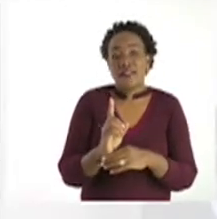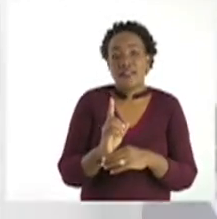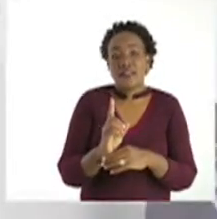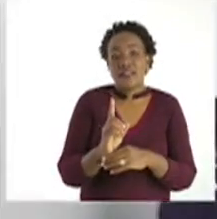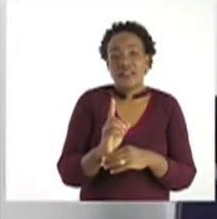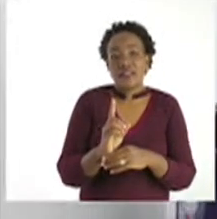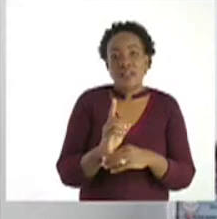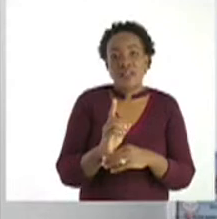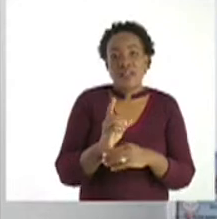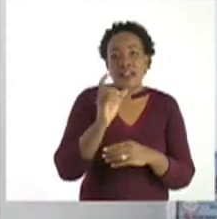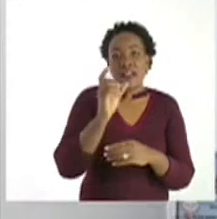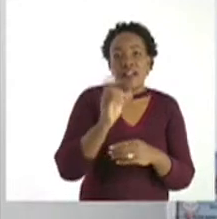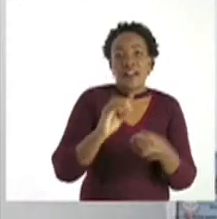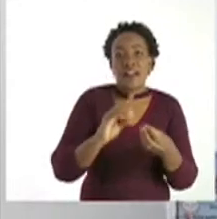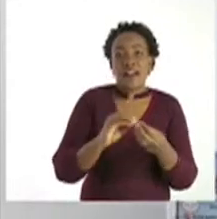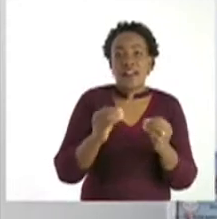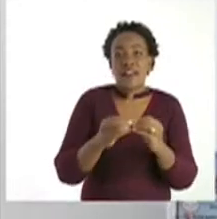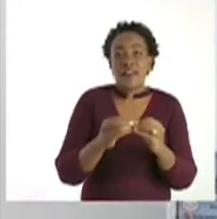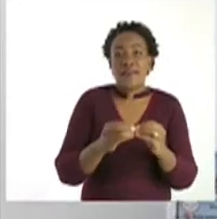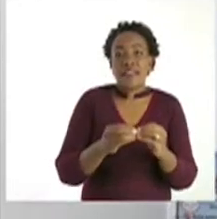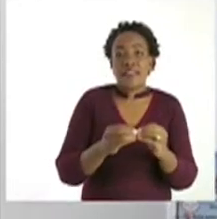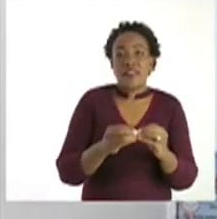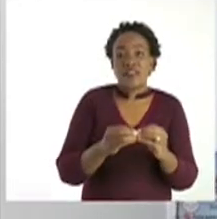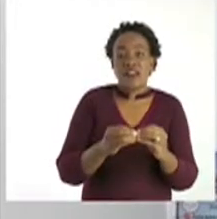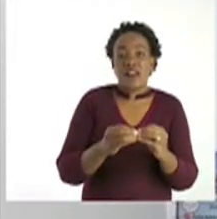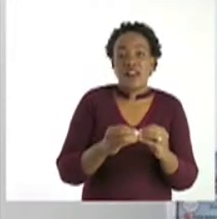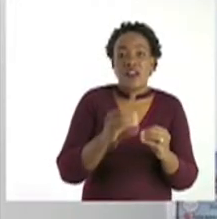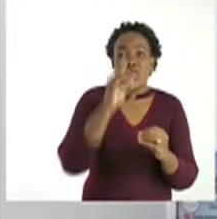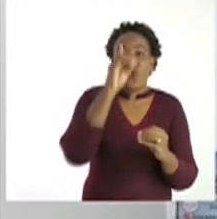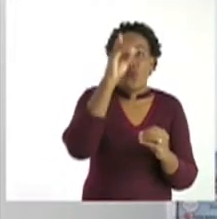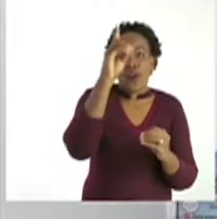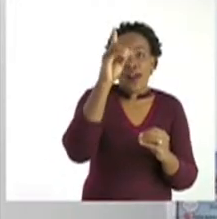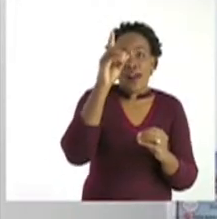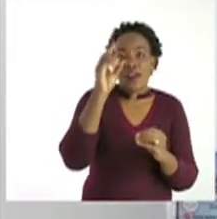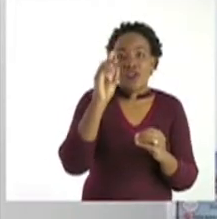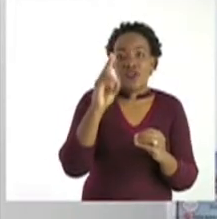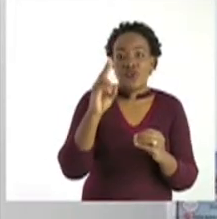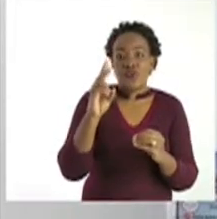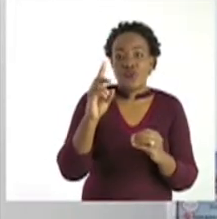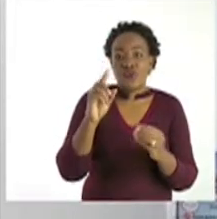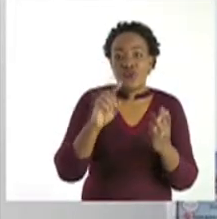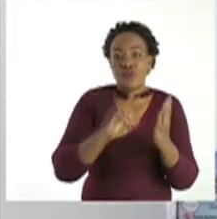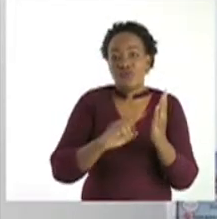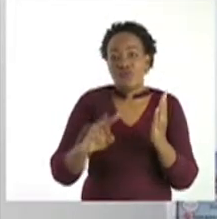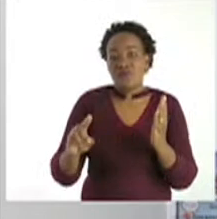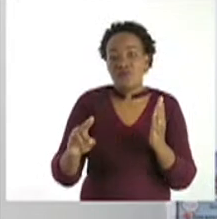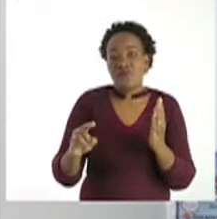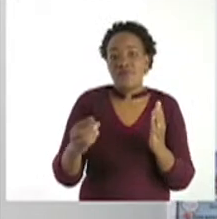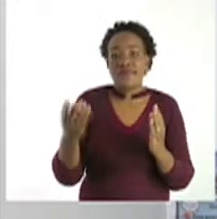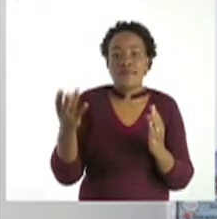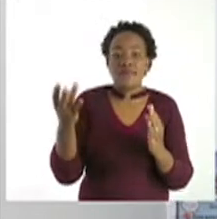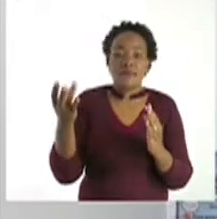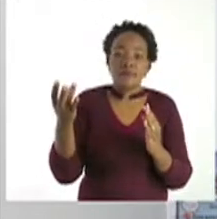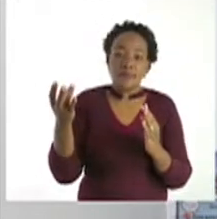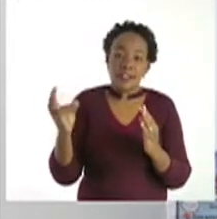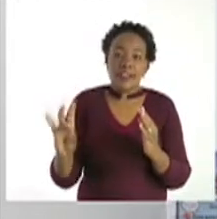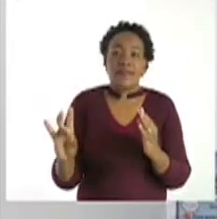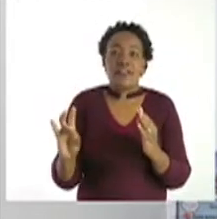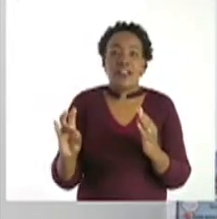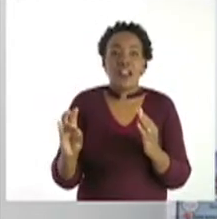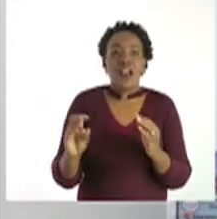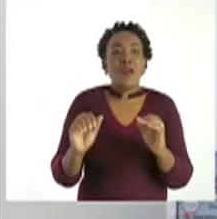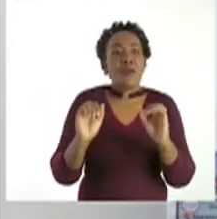the numbers here from 1, 2, 7, you must know